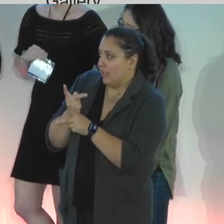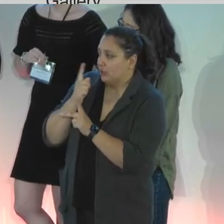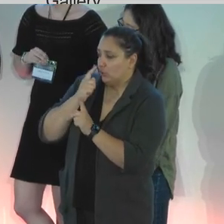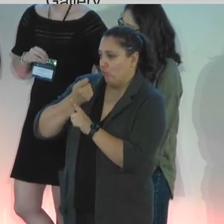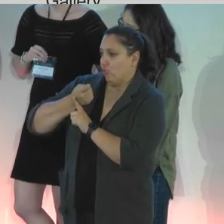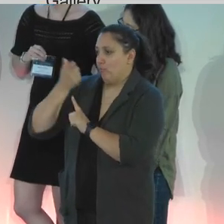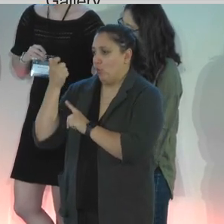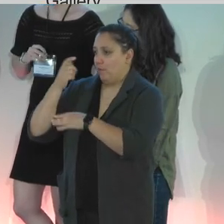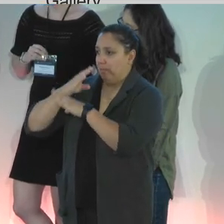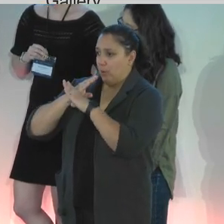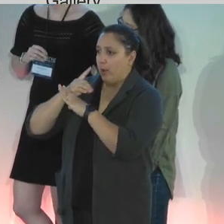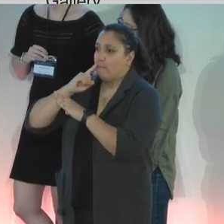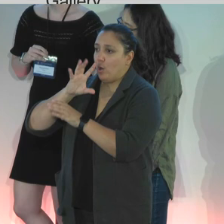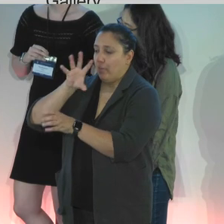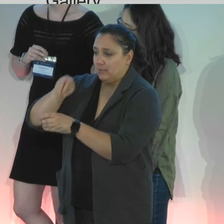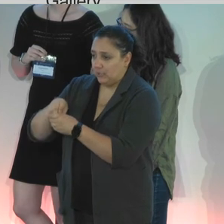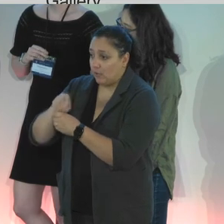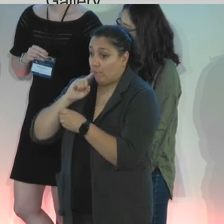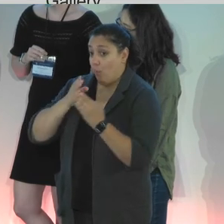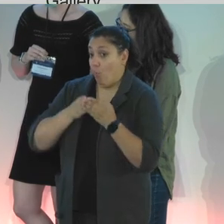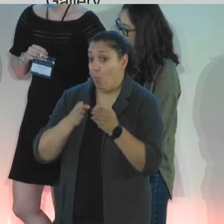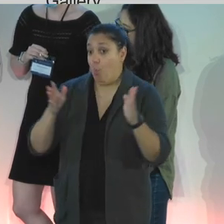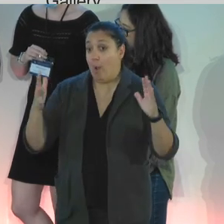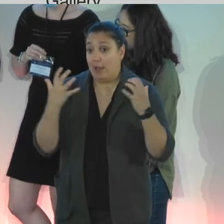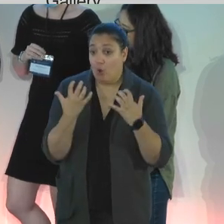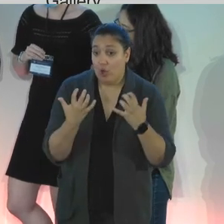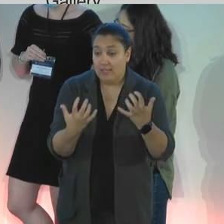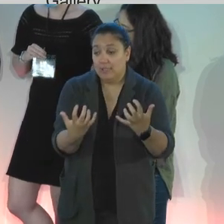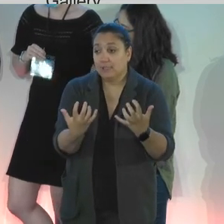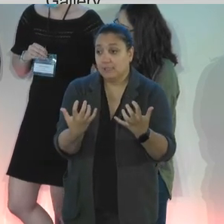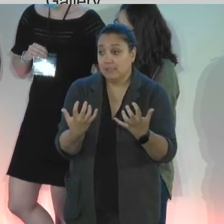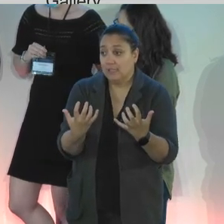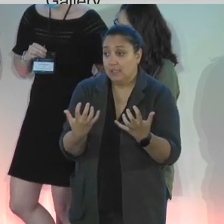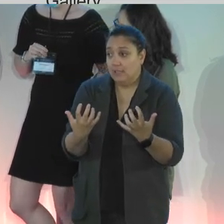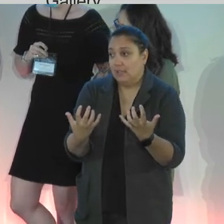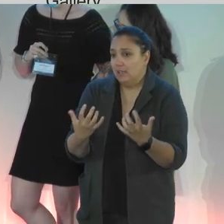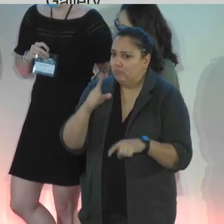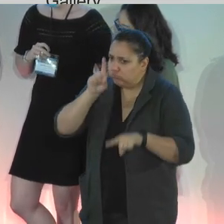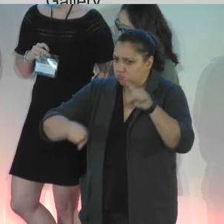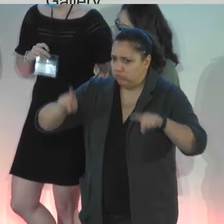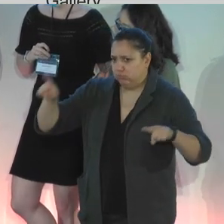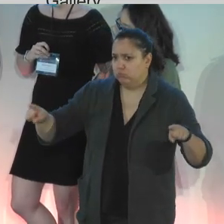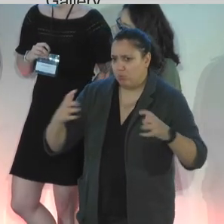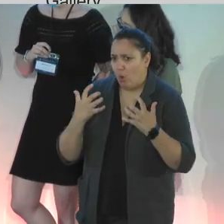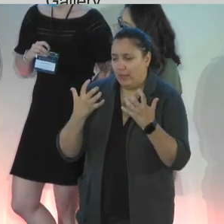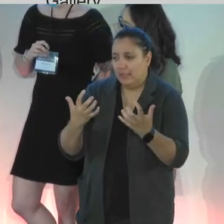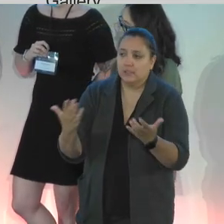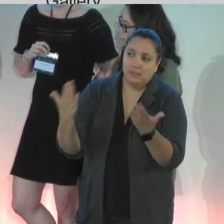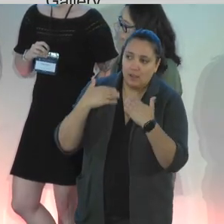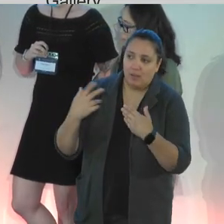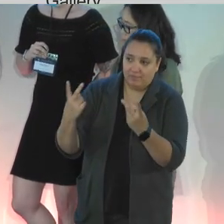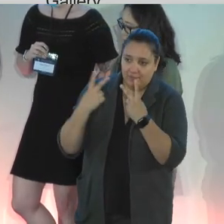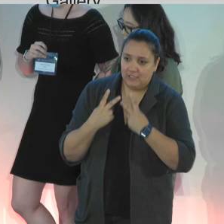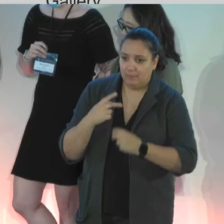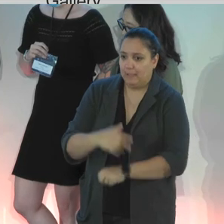barriers to participation for wide audiences, wide range of audiences, then come and see me.